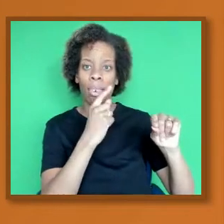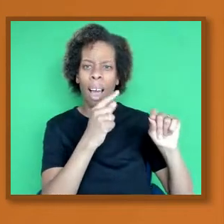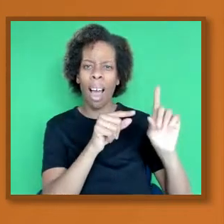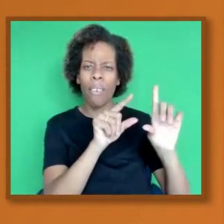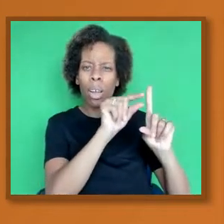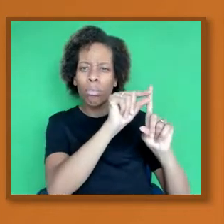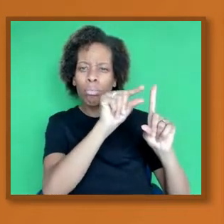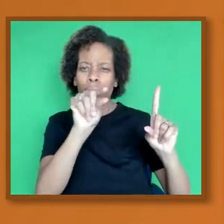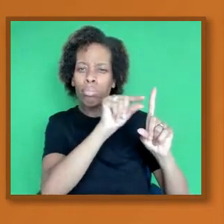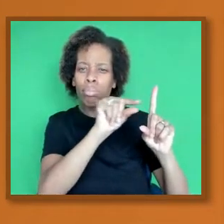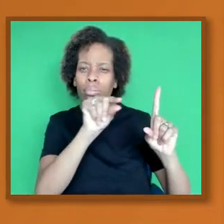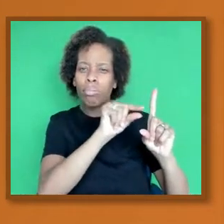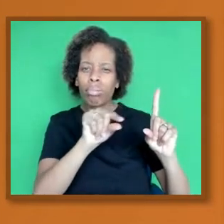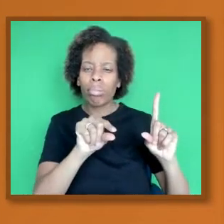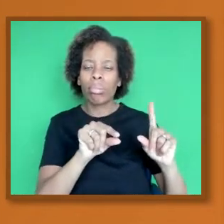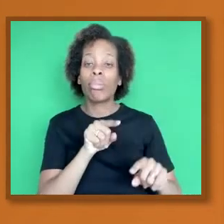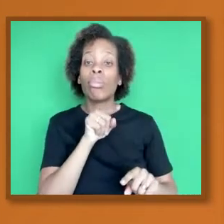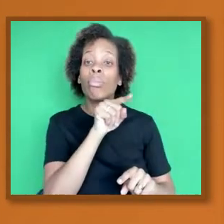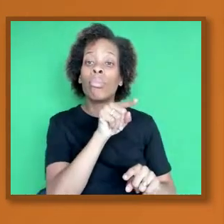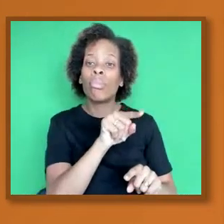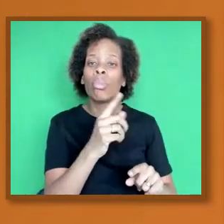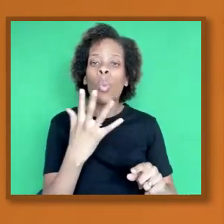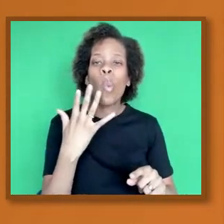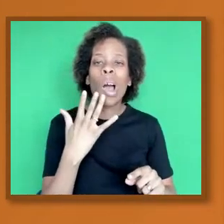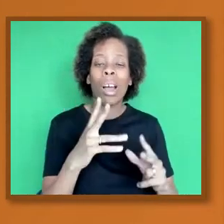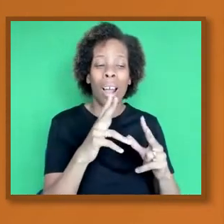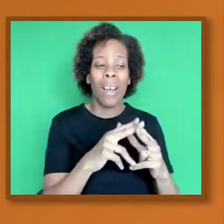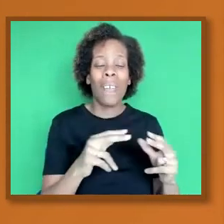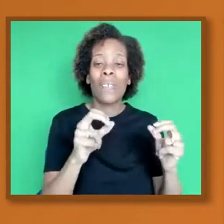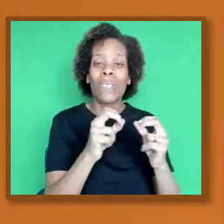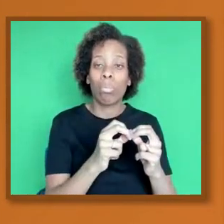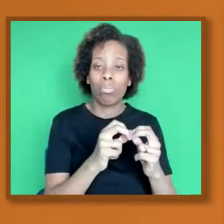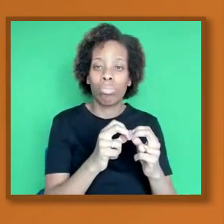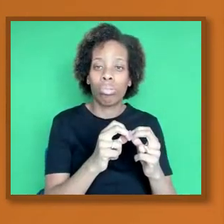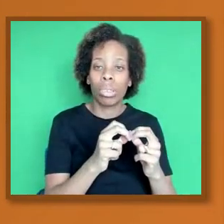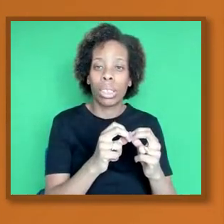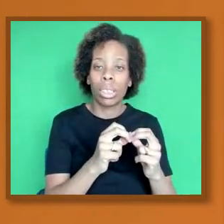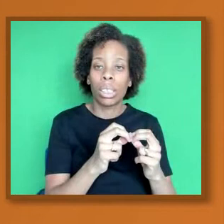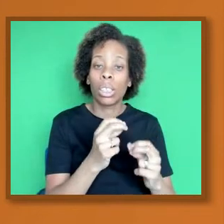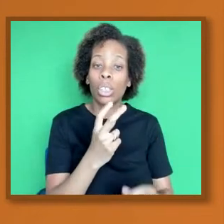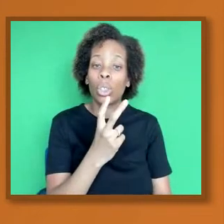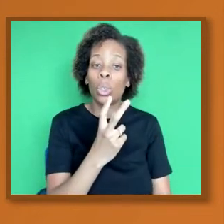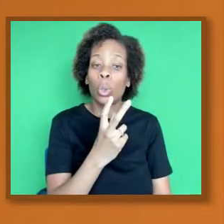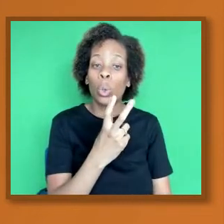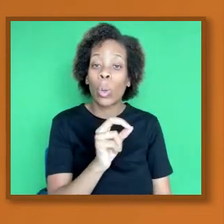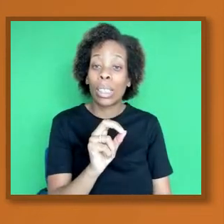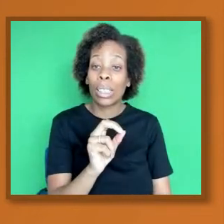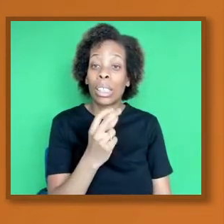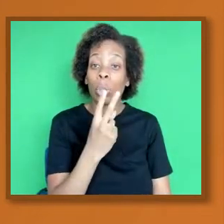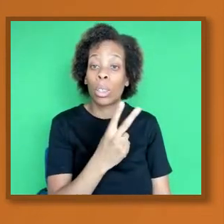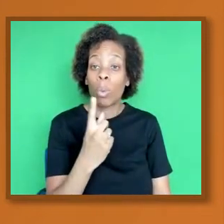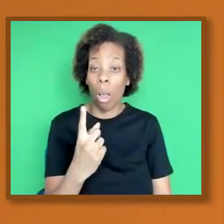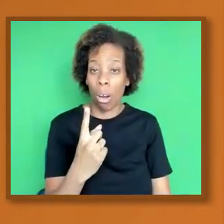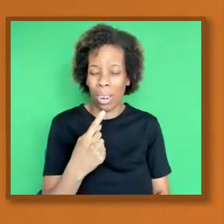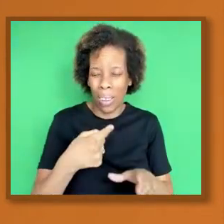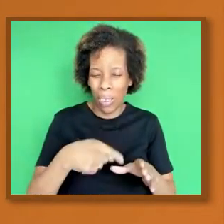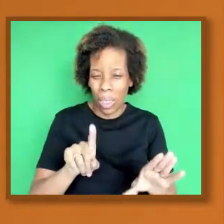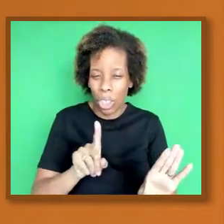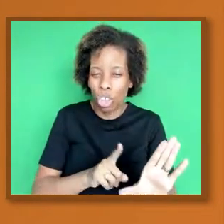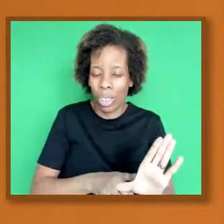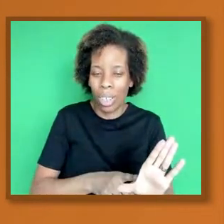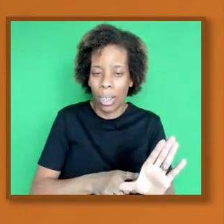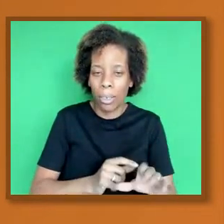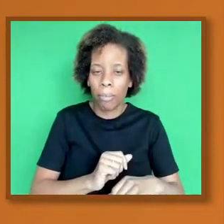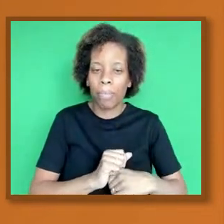2021 this year, 20 February this year. And what we can see is when we look at the